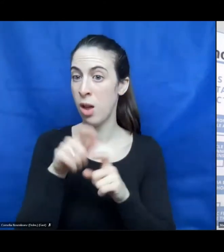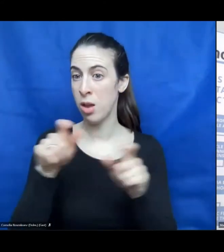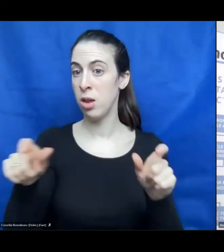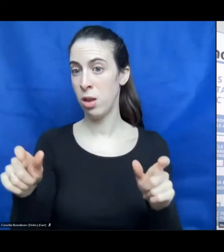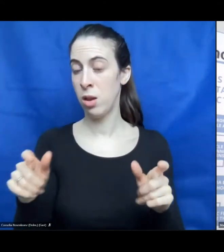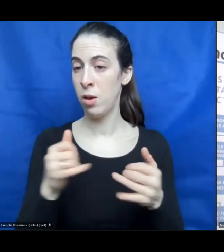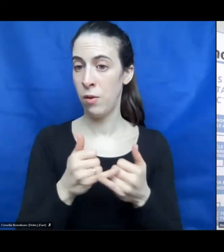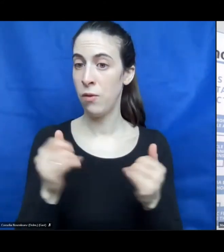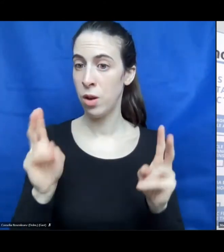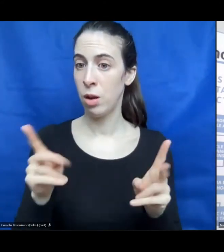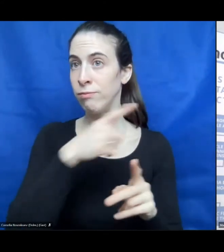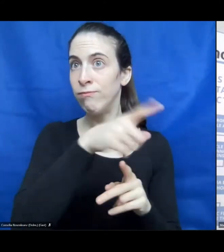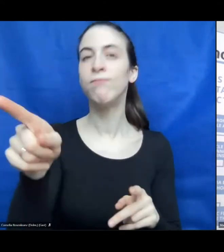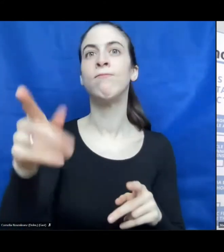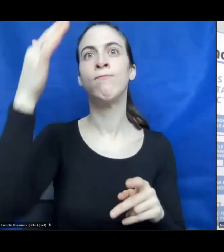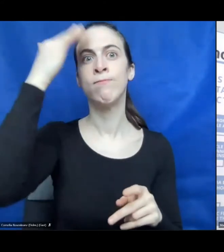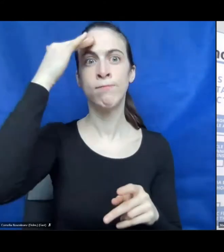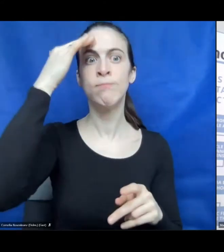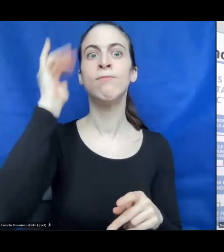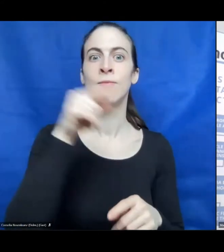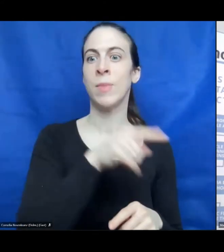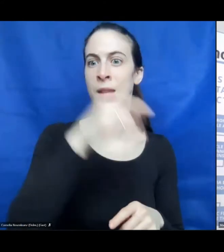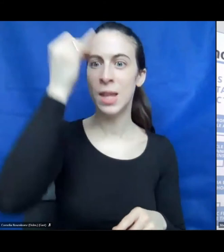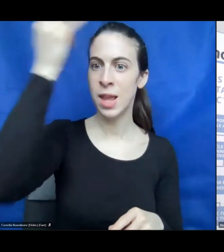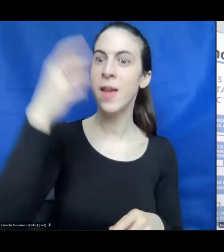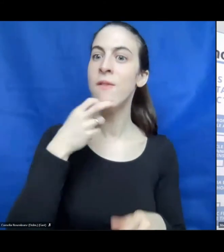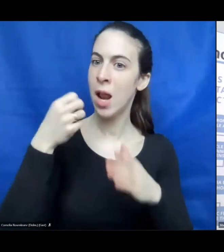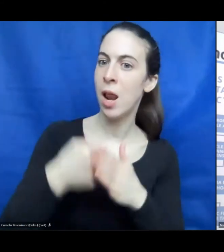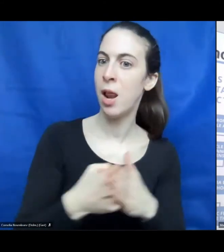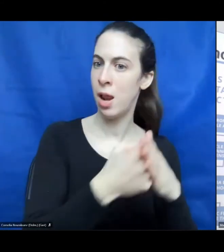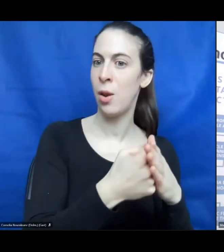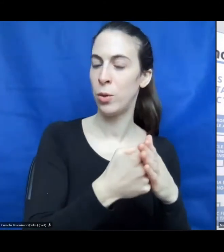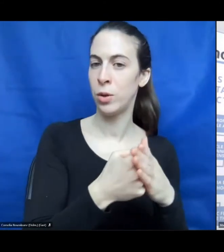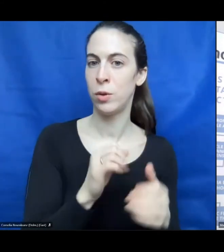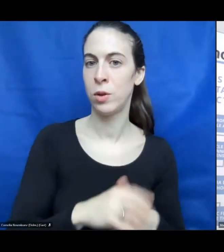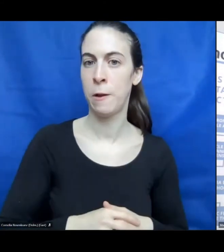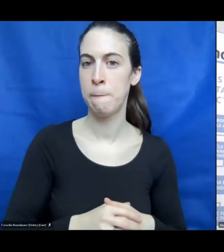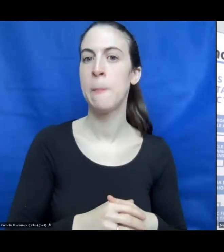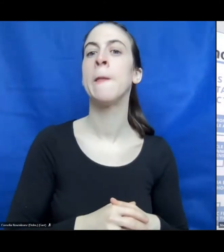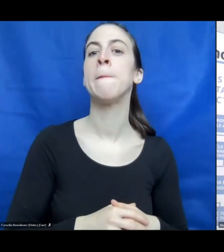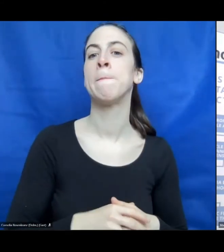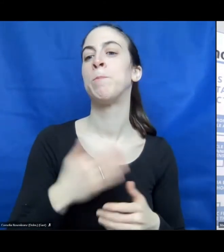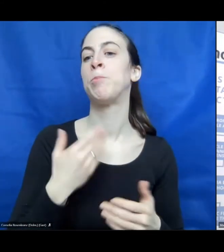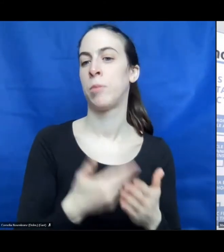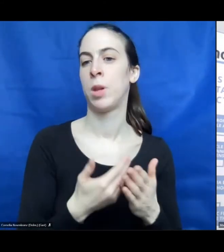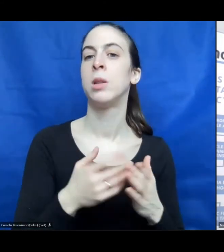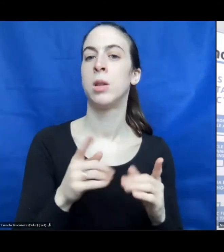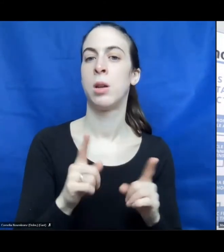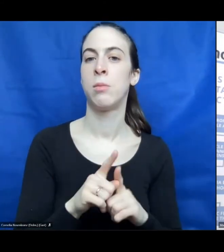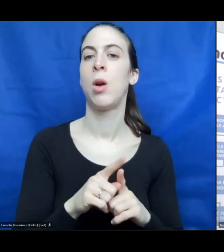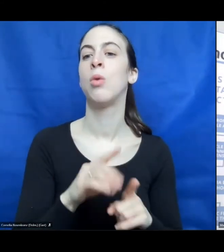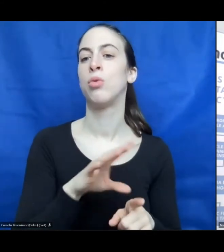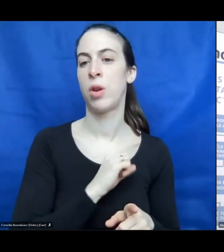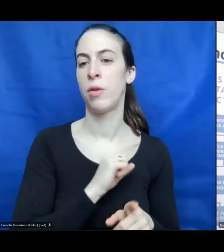believe in this idea and to support it. And we combined it also with public